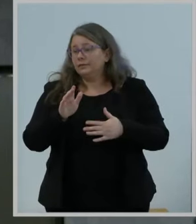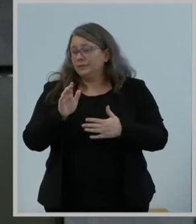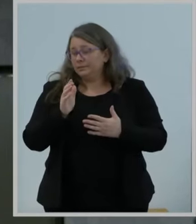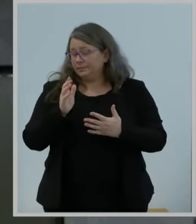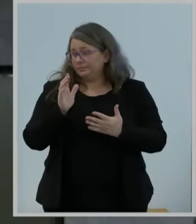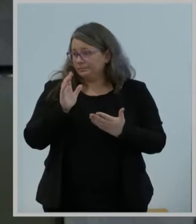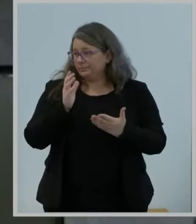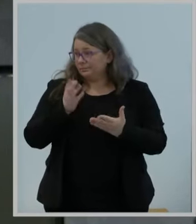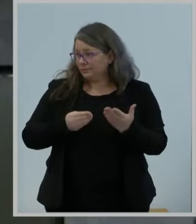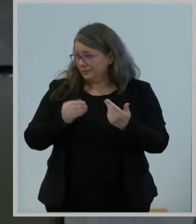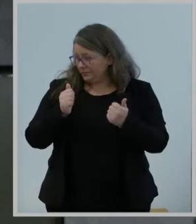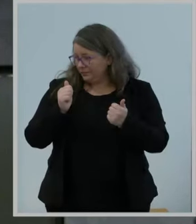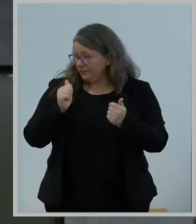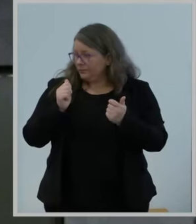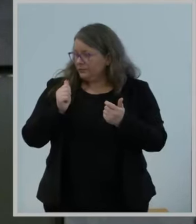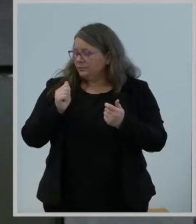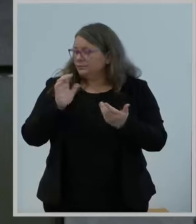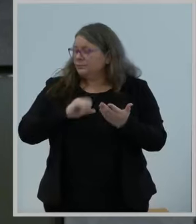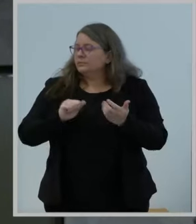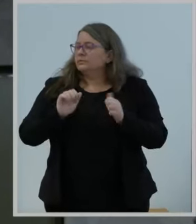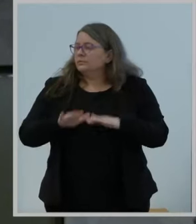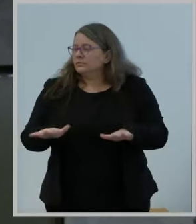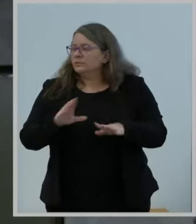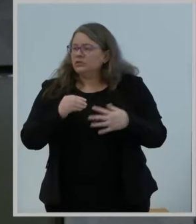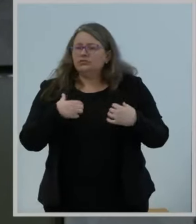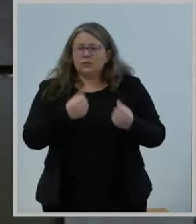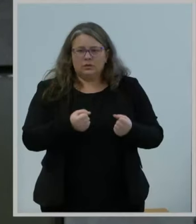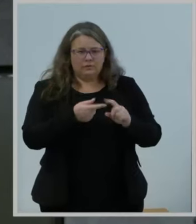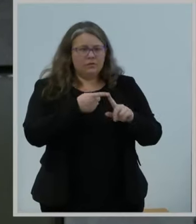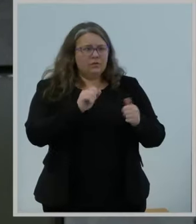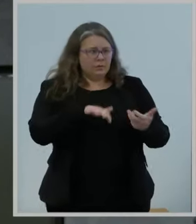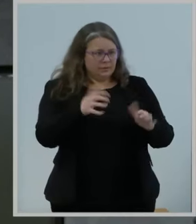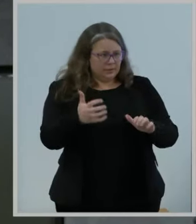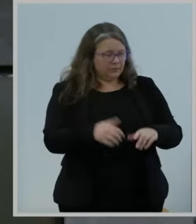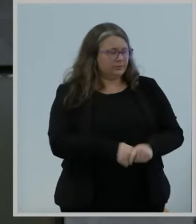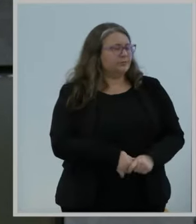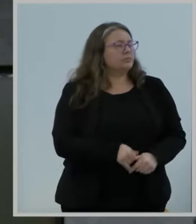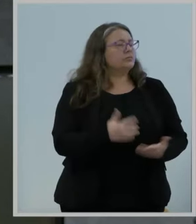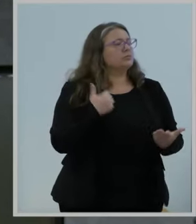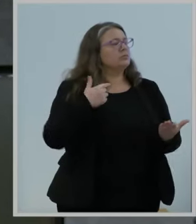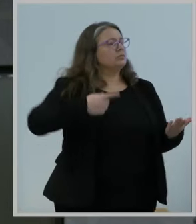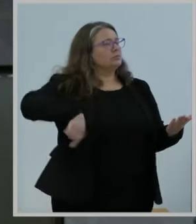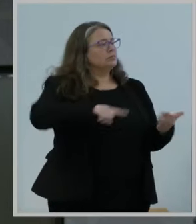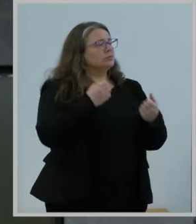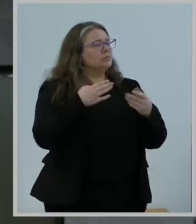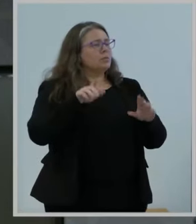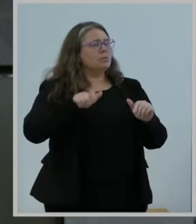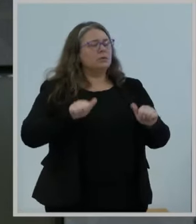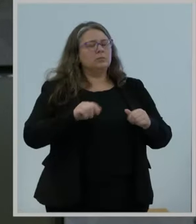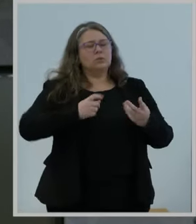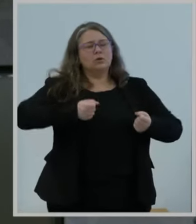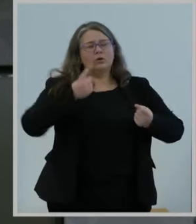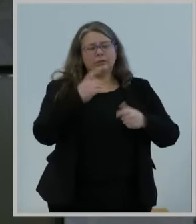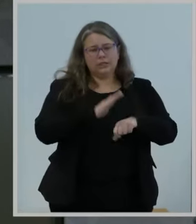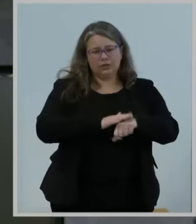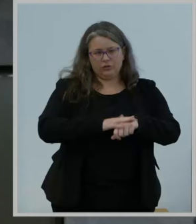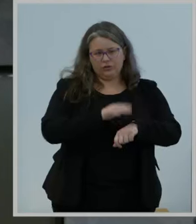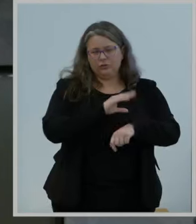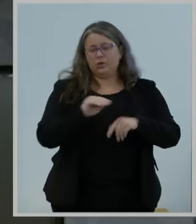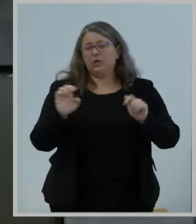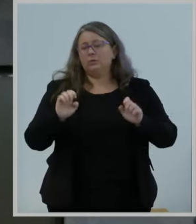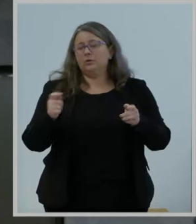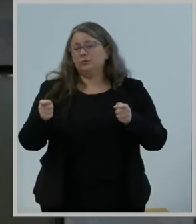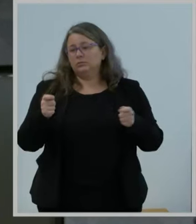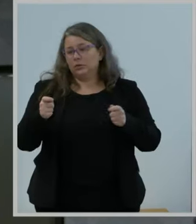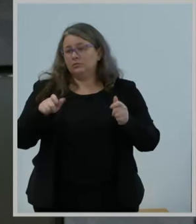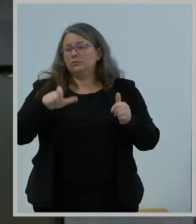For wireless emergency alerts to remain effective, the public must be able to understand the alerts they receive, and emergency managers must be able to understand